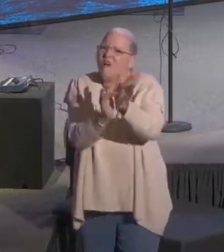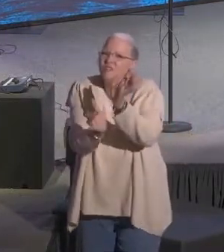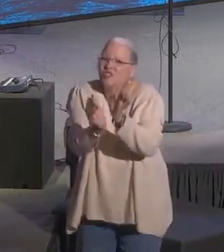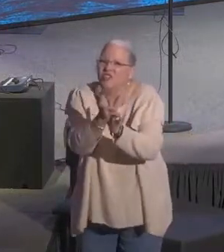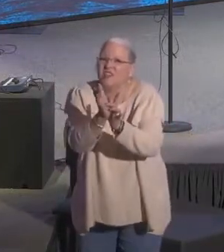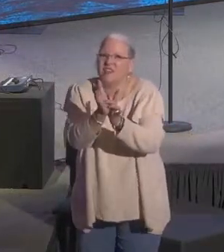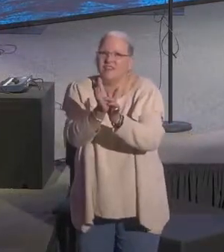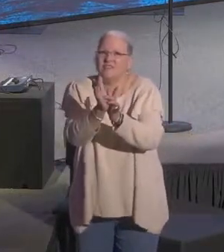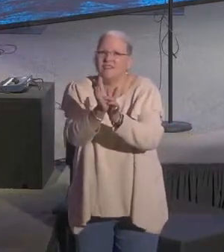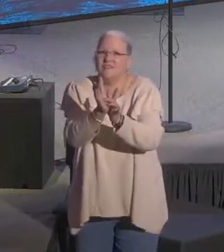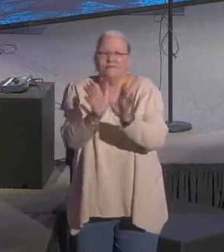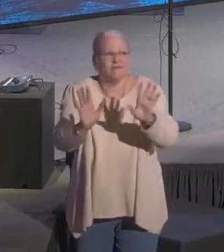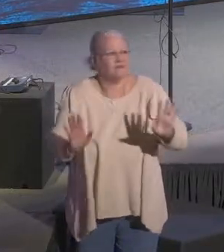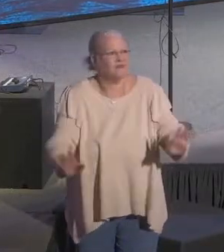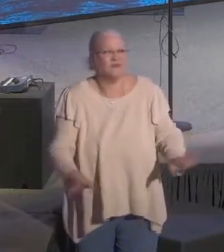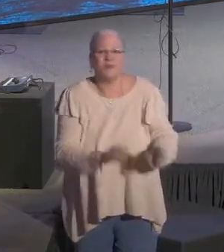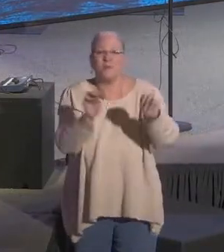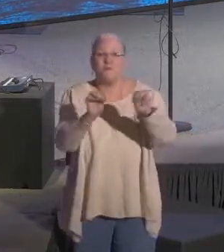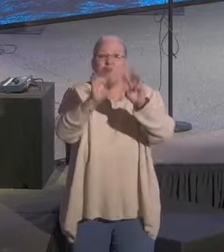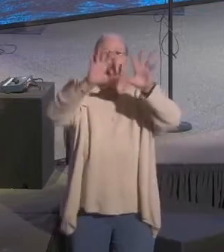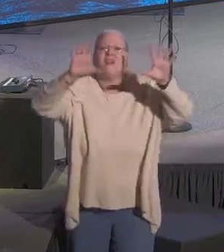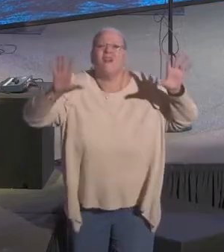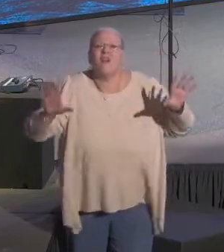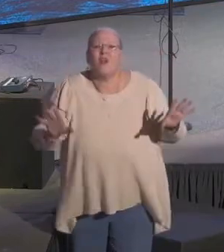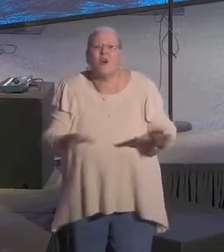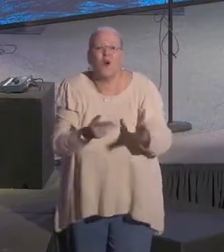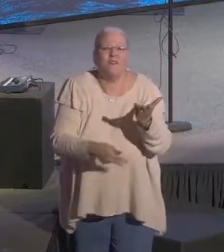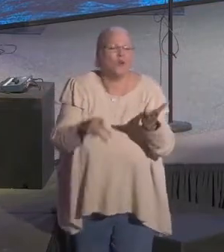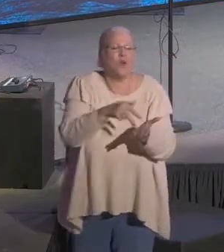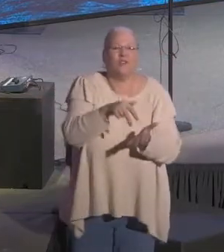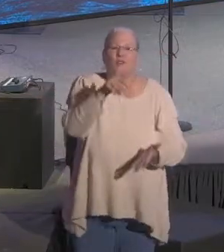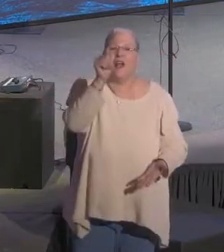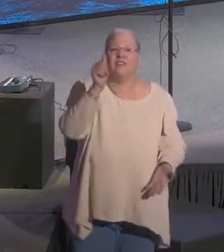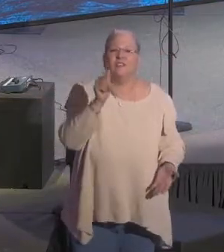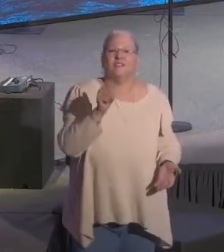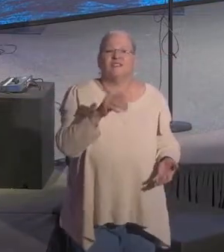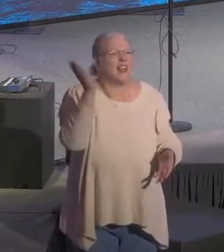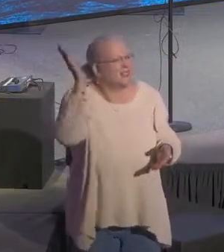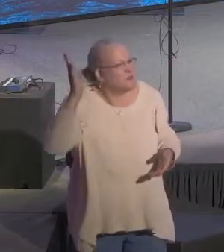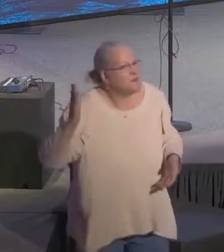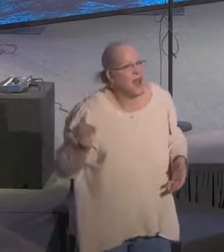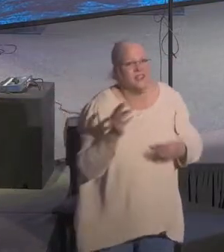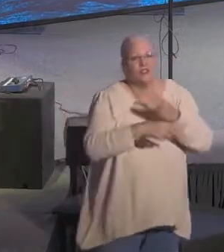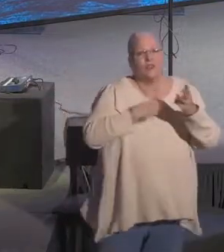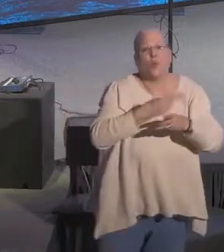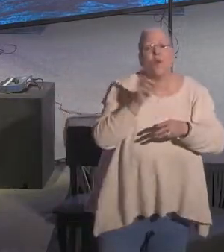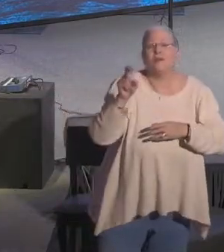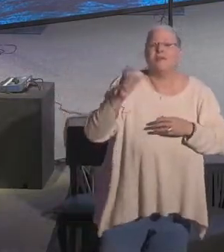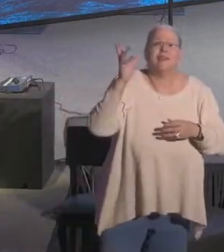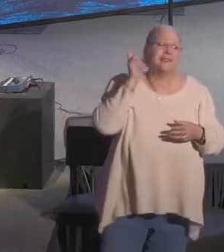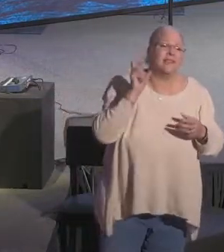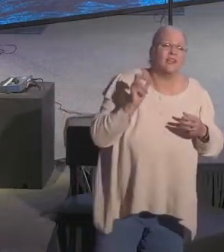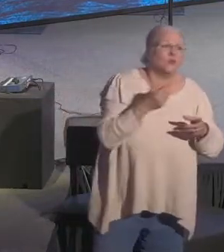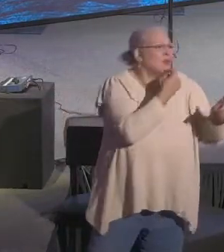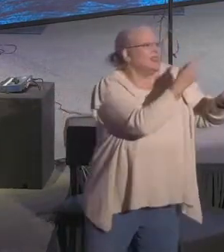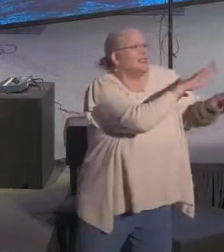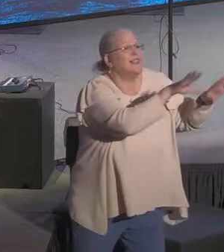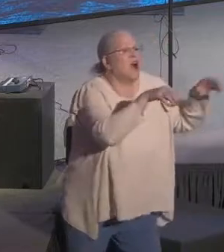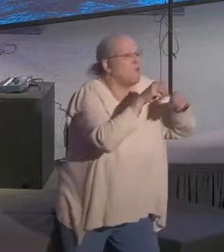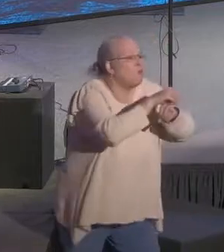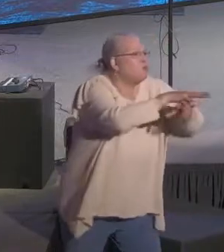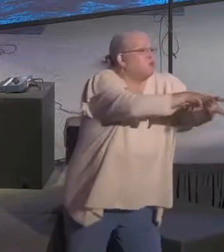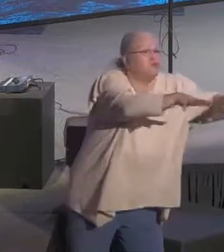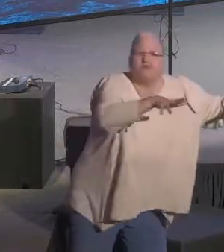on him. The miracle of the resurrection, my friends, that's a message that our world needs to hear. That's what we need to be telling people.